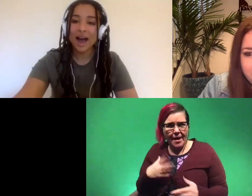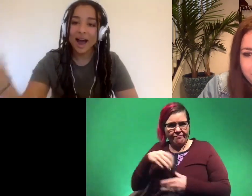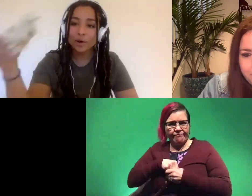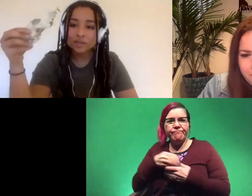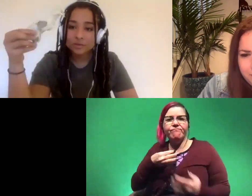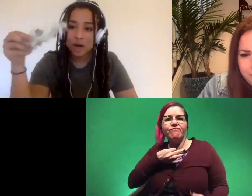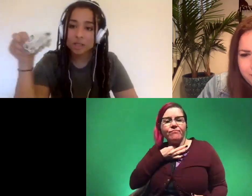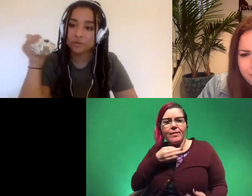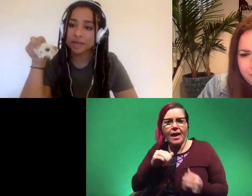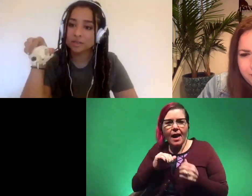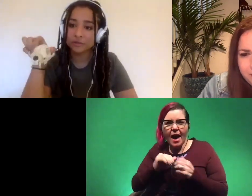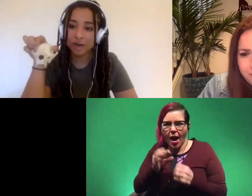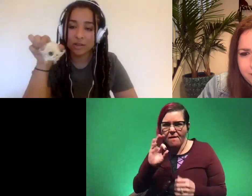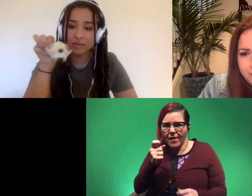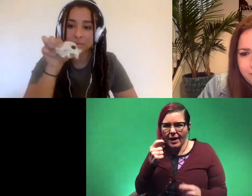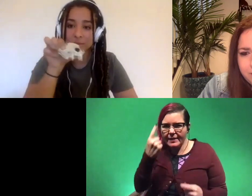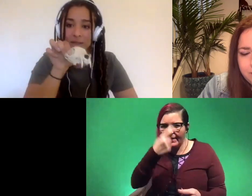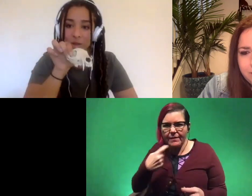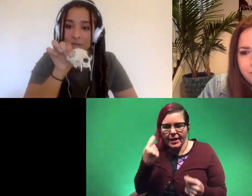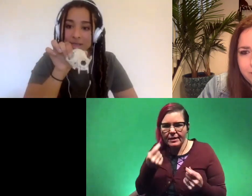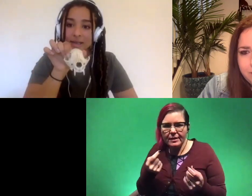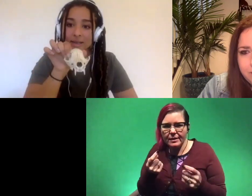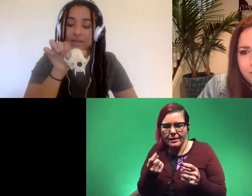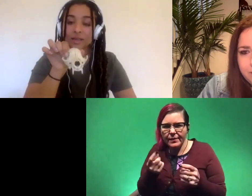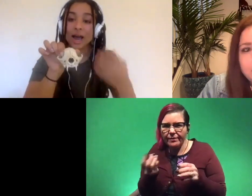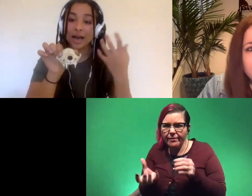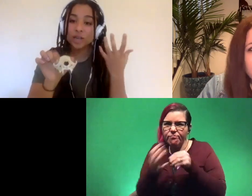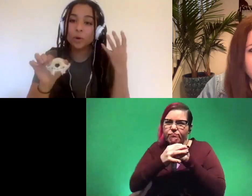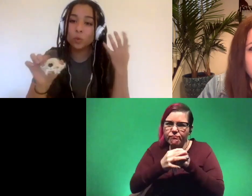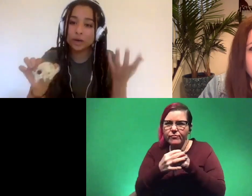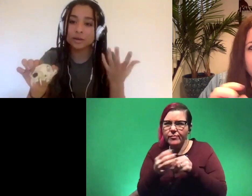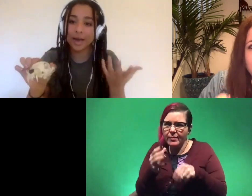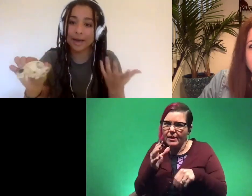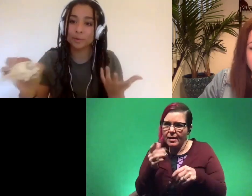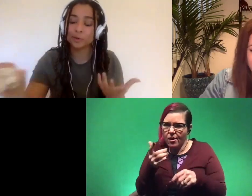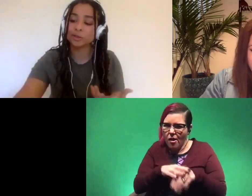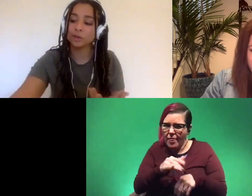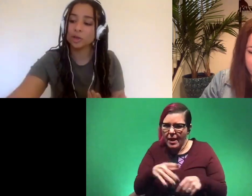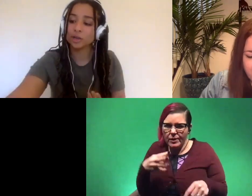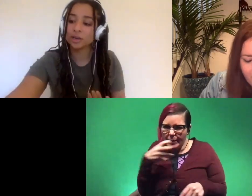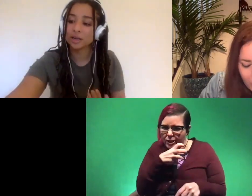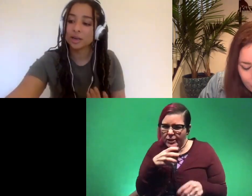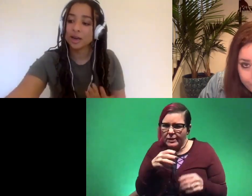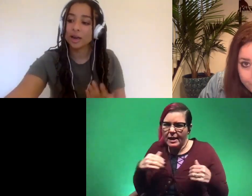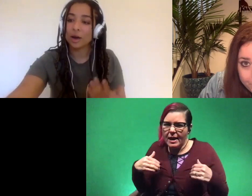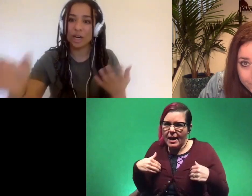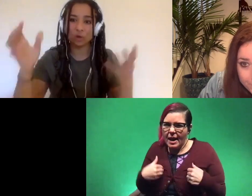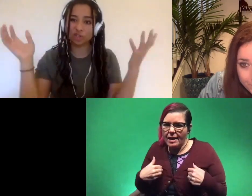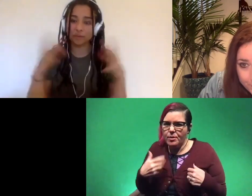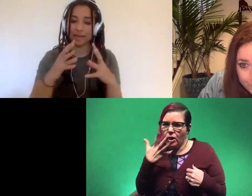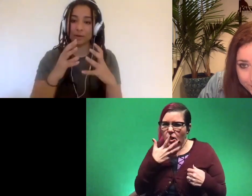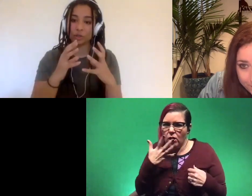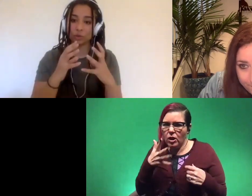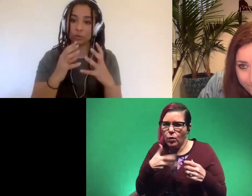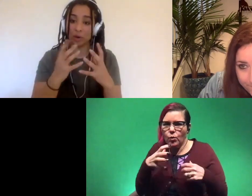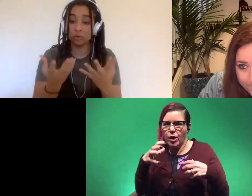how does a fox face fit on something that looks like this and just how weird animals look when you just